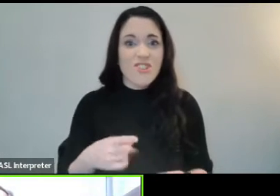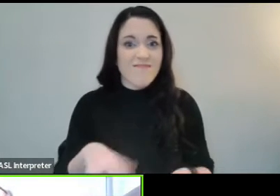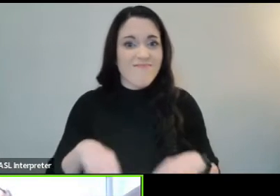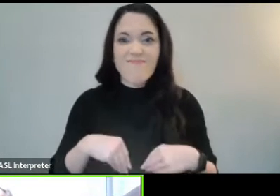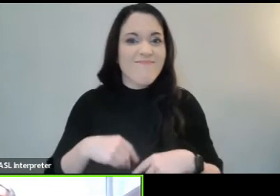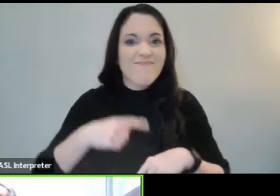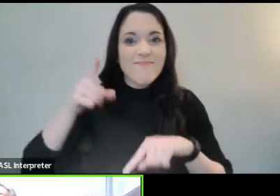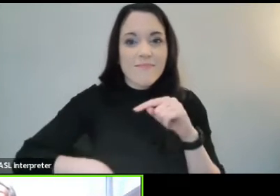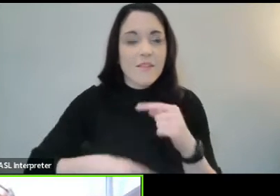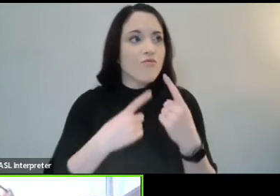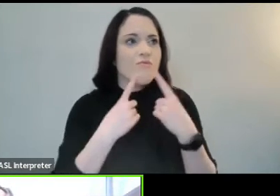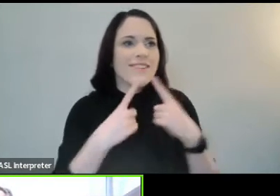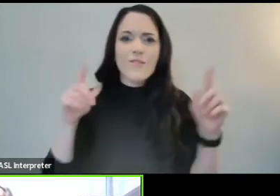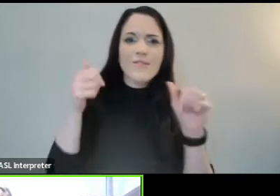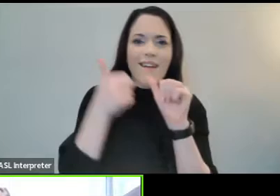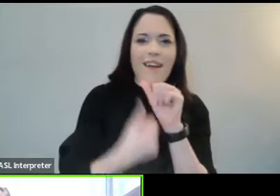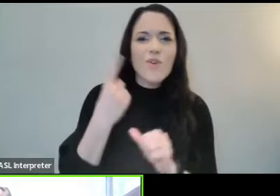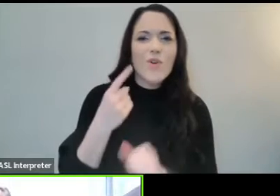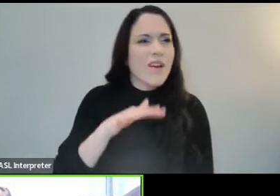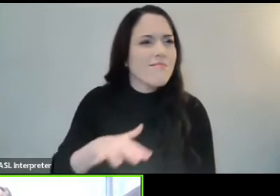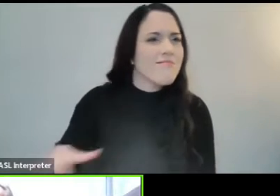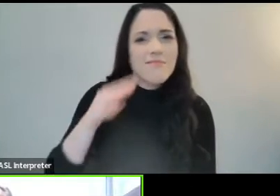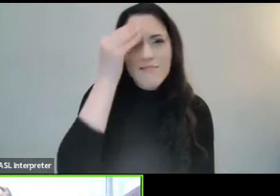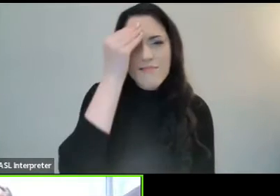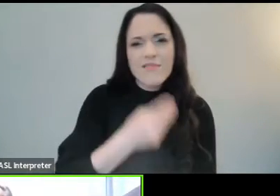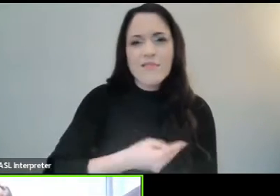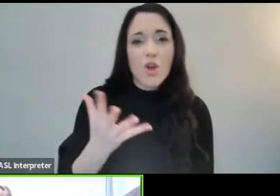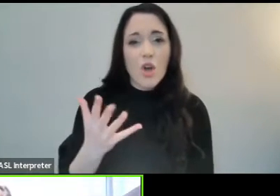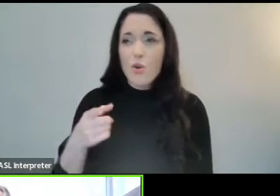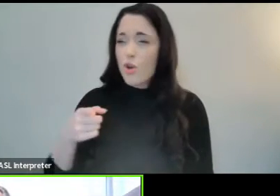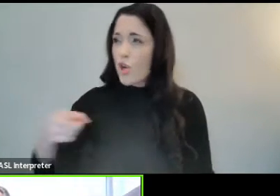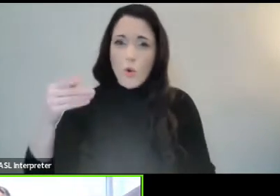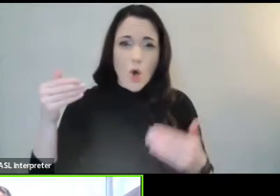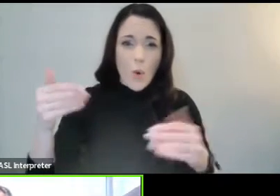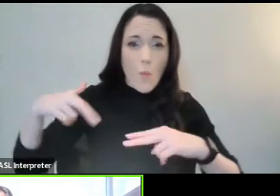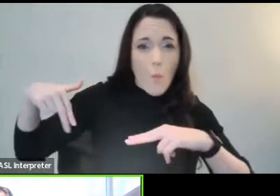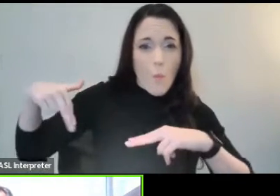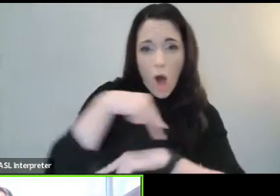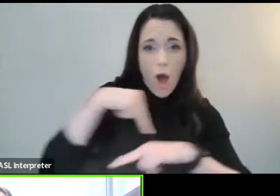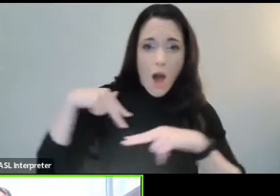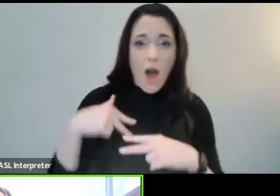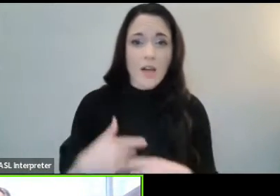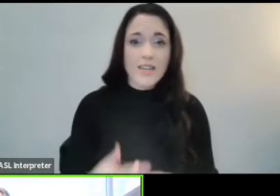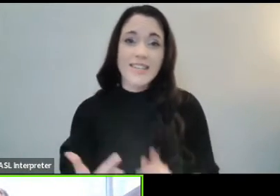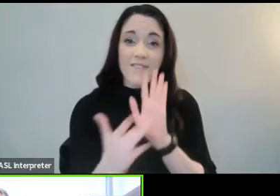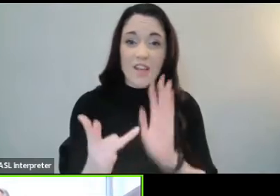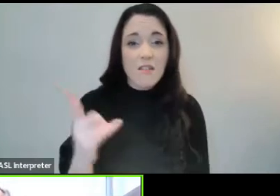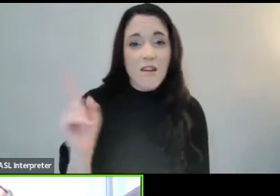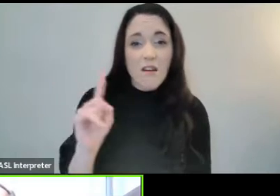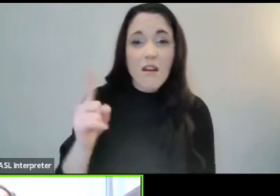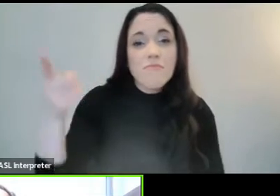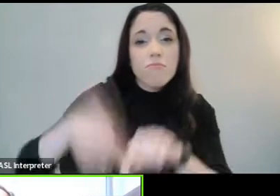to all in a thousand ways, no one can run over me and get away with it. All this is